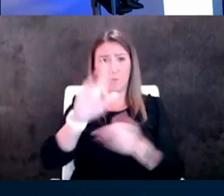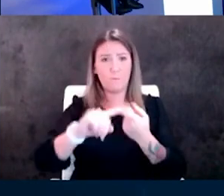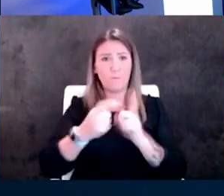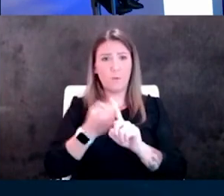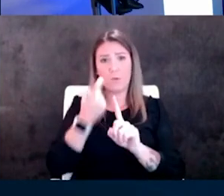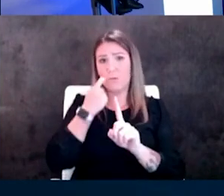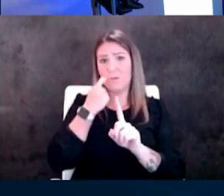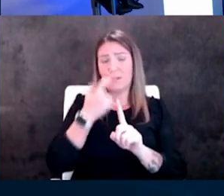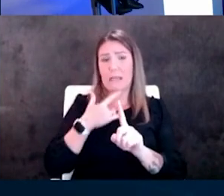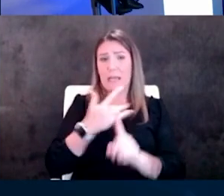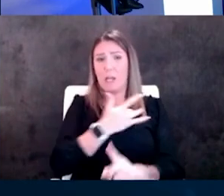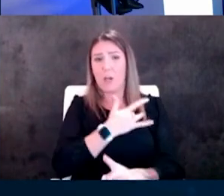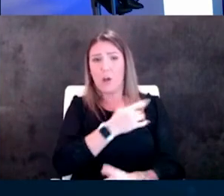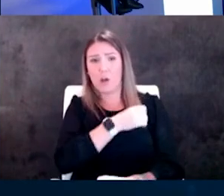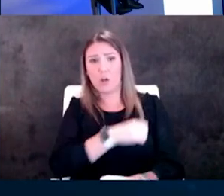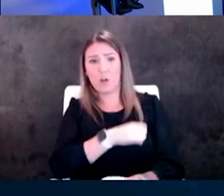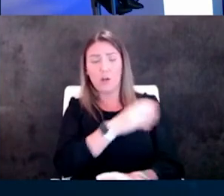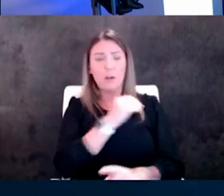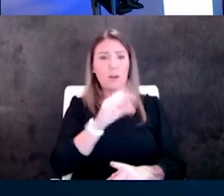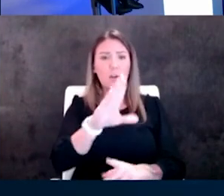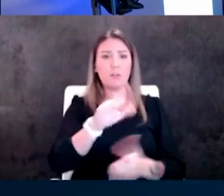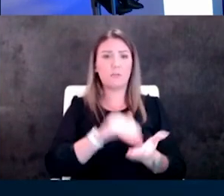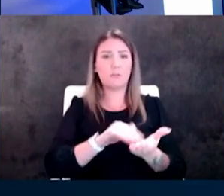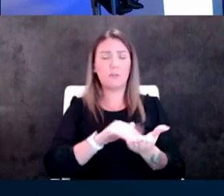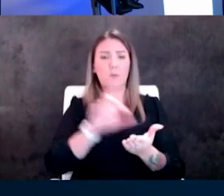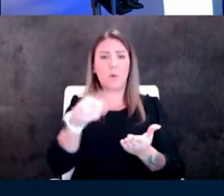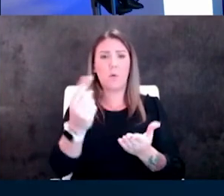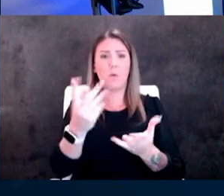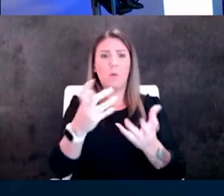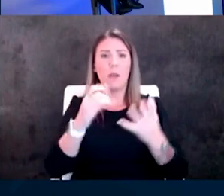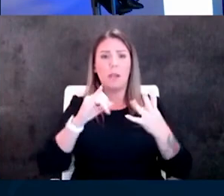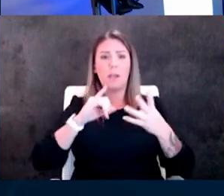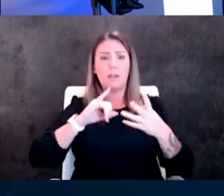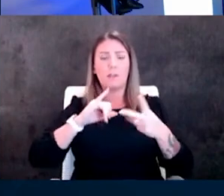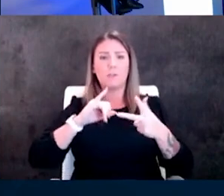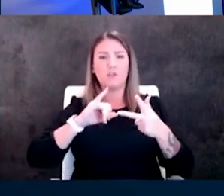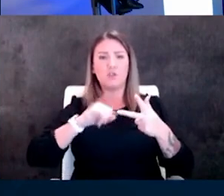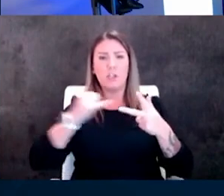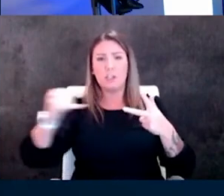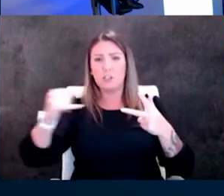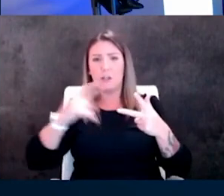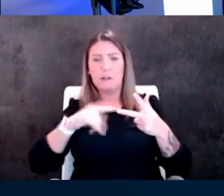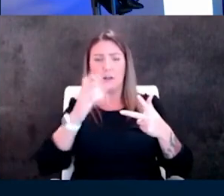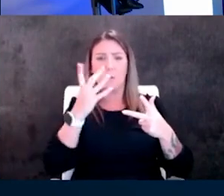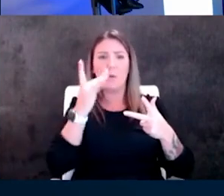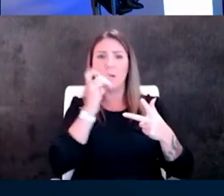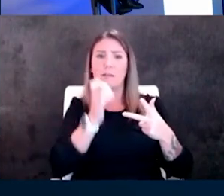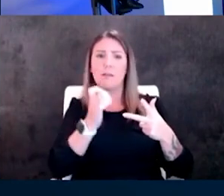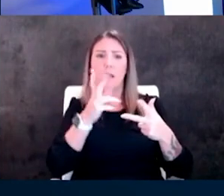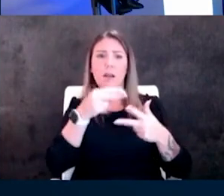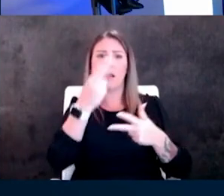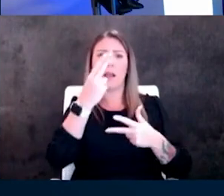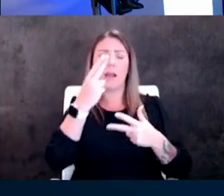surgery and the doctors only want him to get the j and j why would they not want him to have higher protection